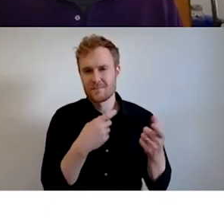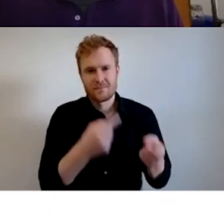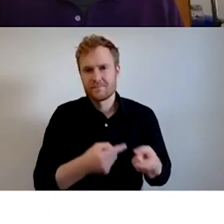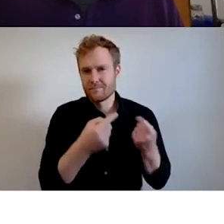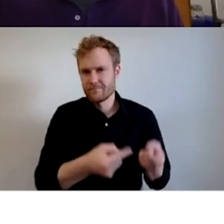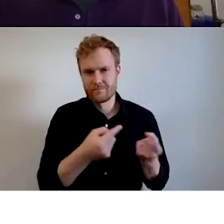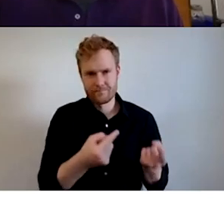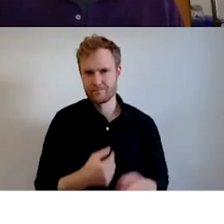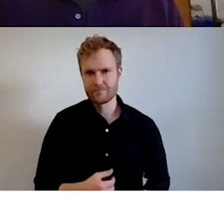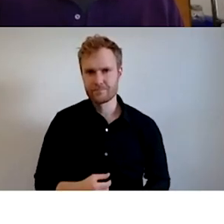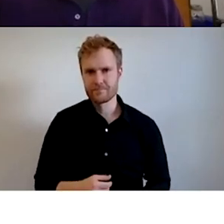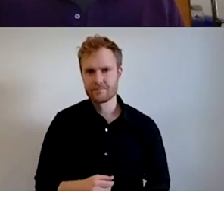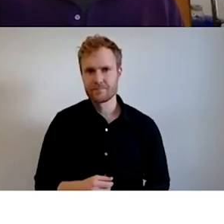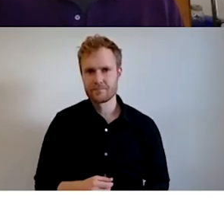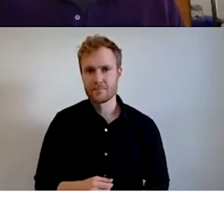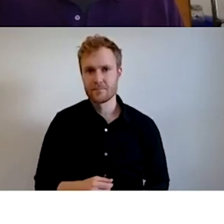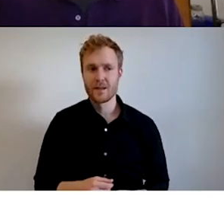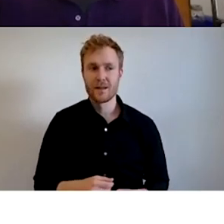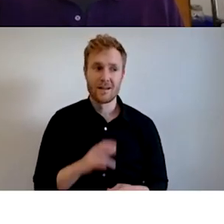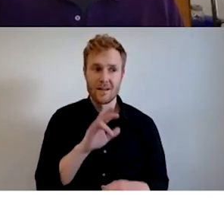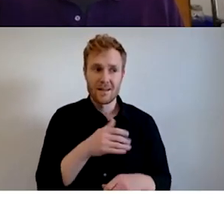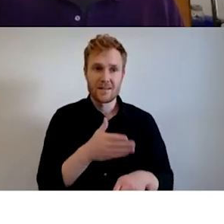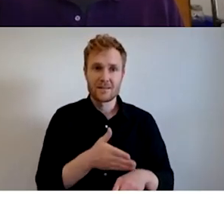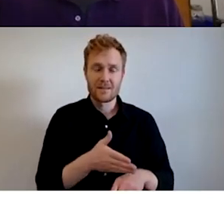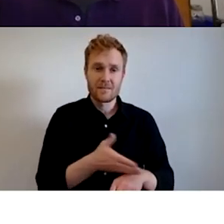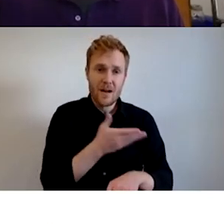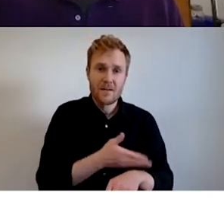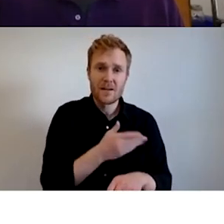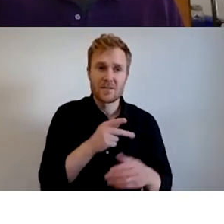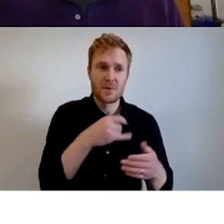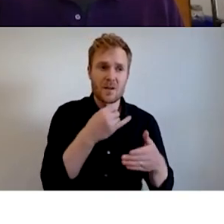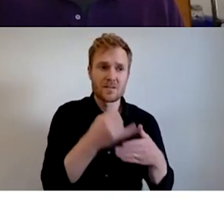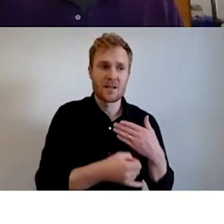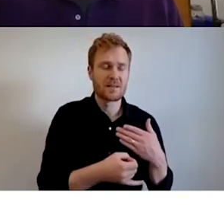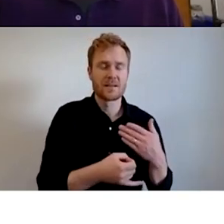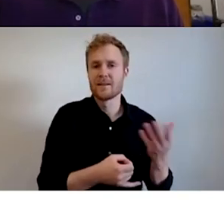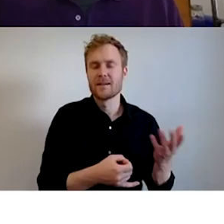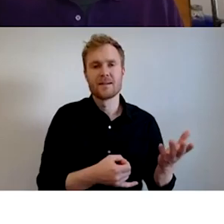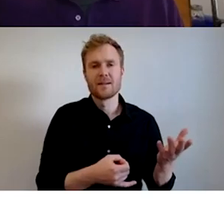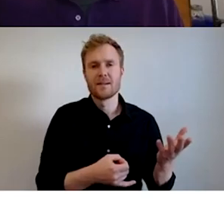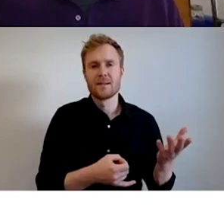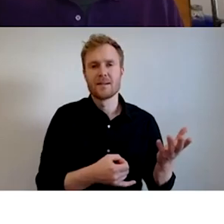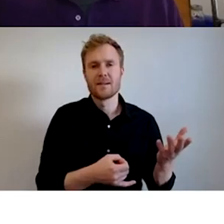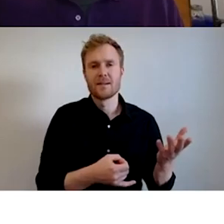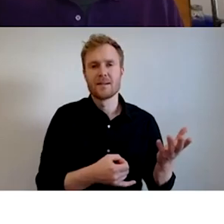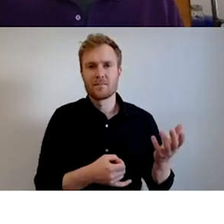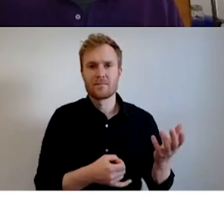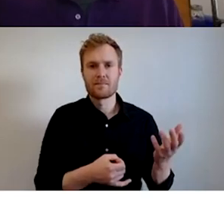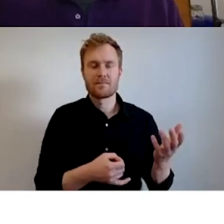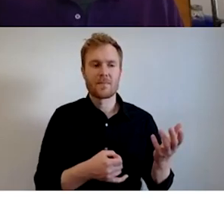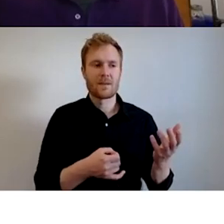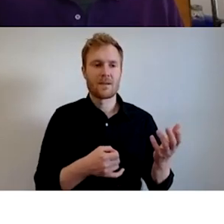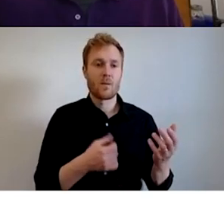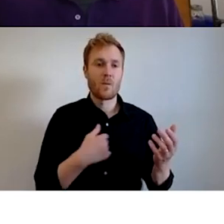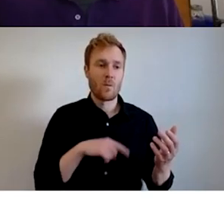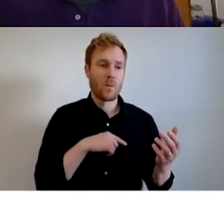Um, this renovation project, um, would vacate that property and the plan of which is to, um, you know,